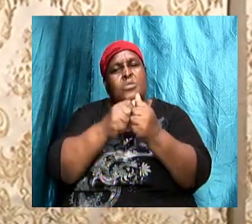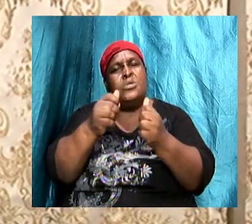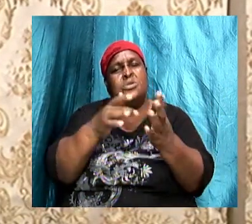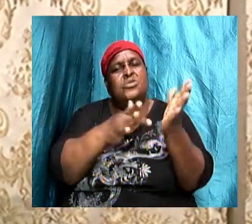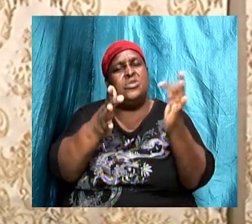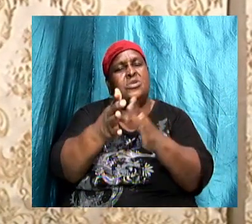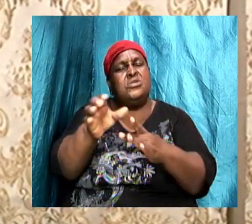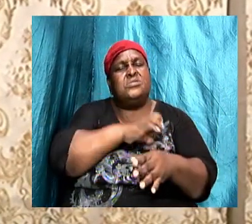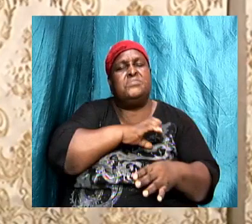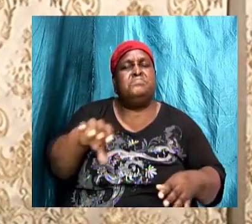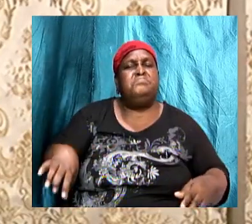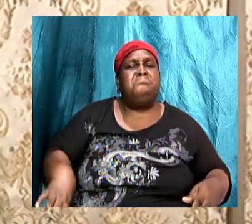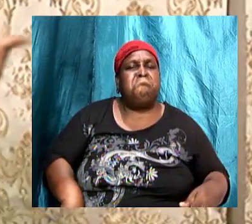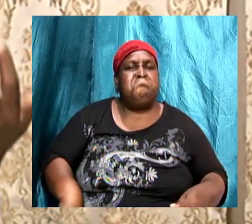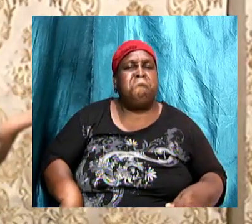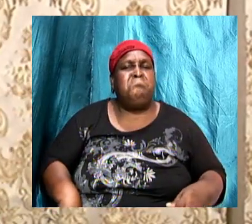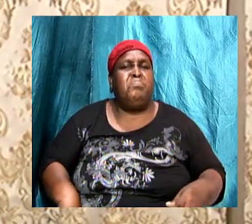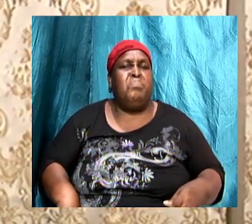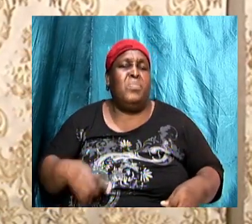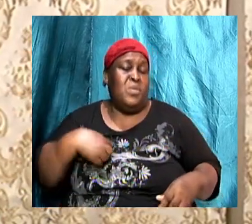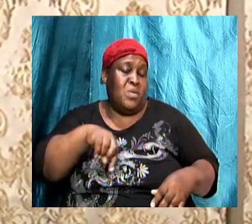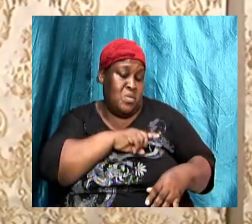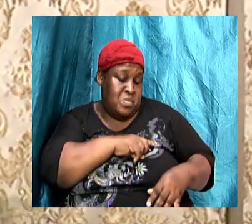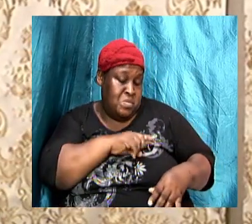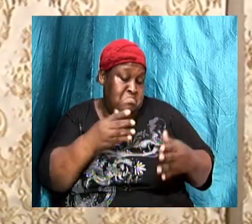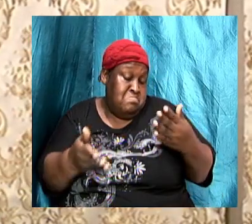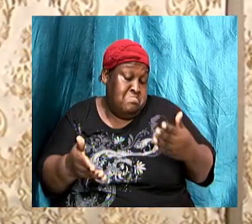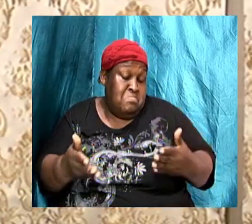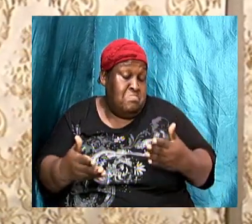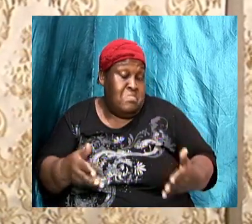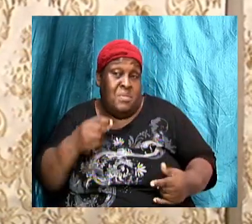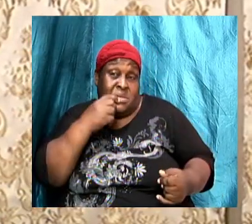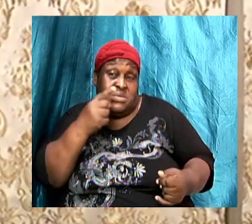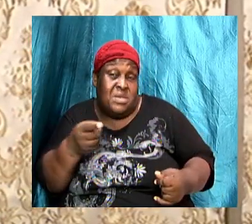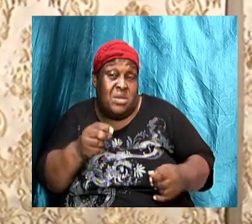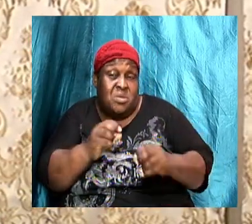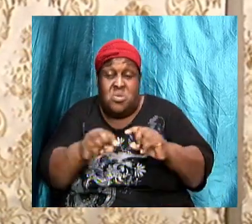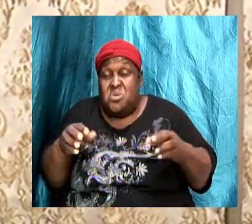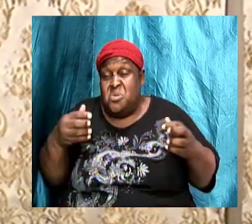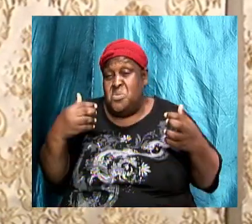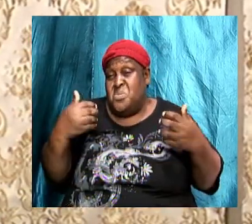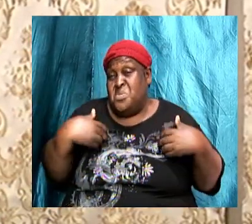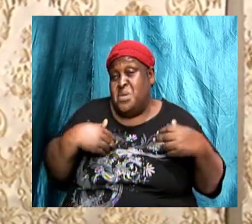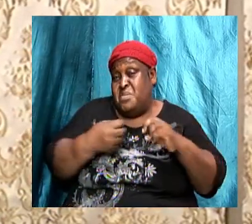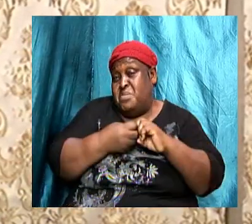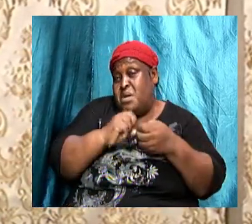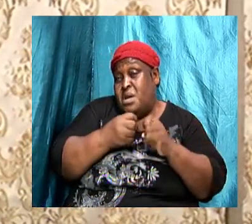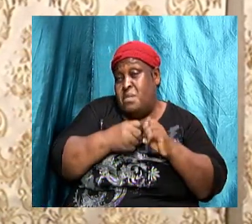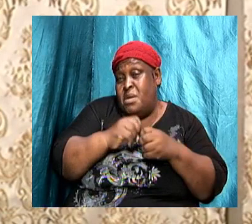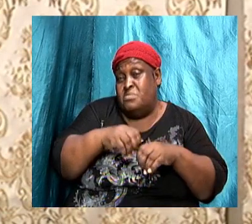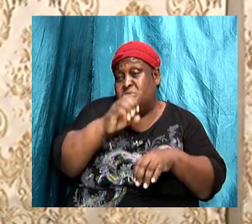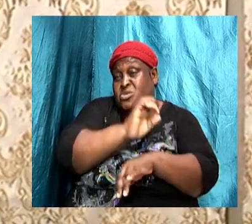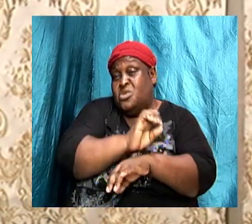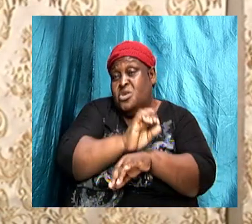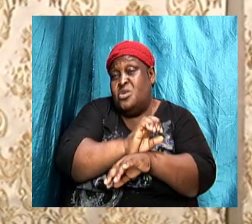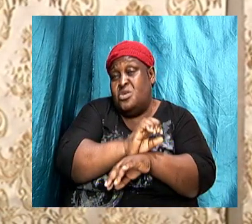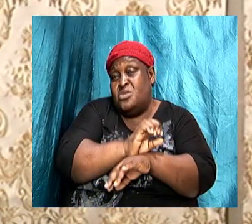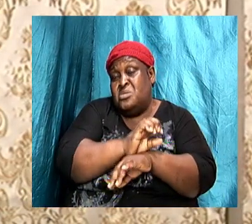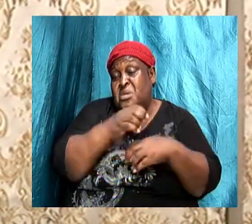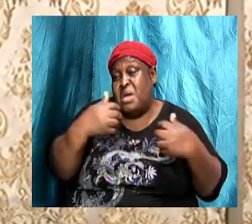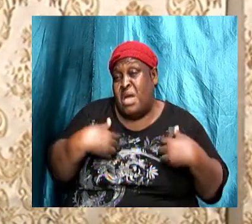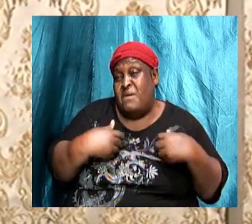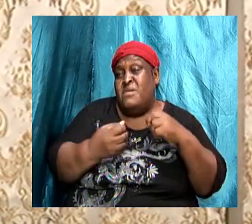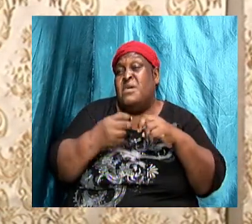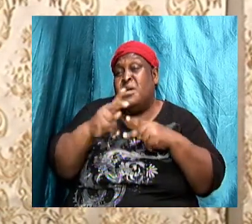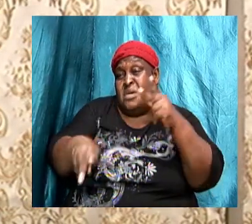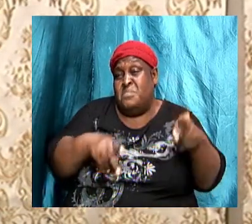You might say, we might say, I don't have a problem with the church. I have a problem with the people that make up the church. Well, let me